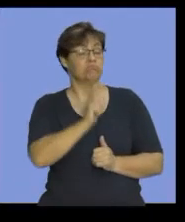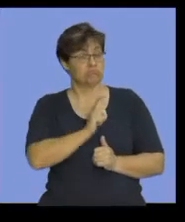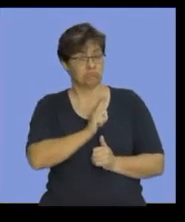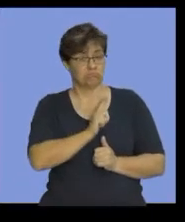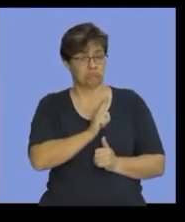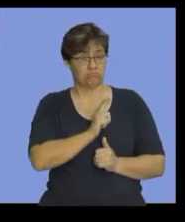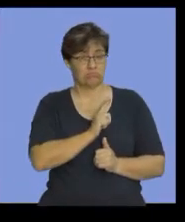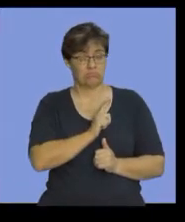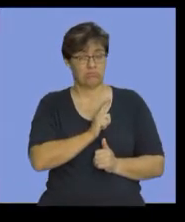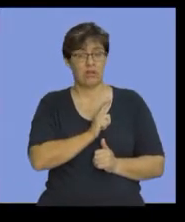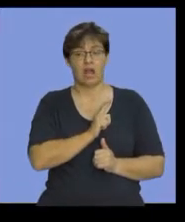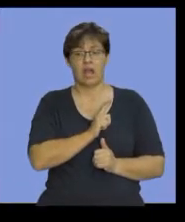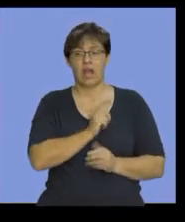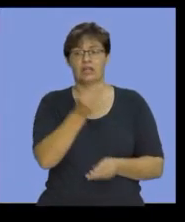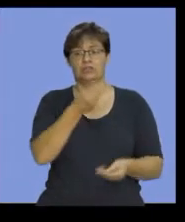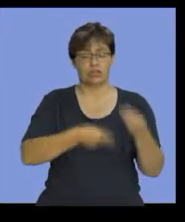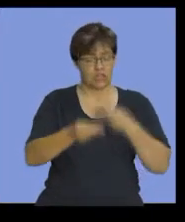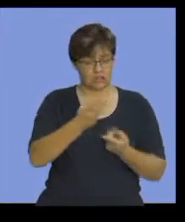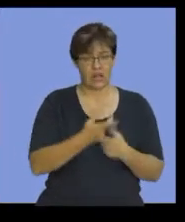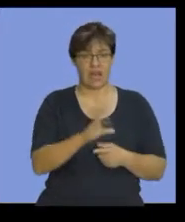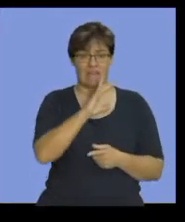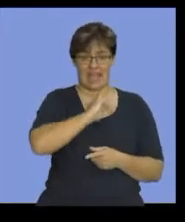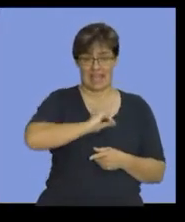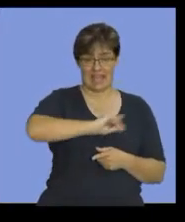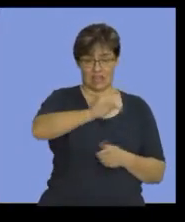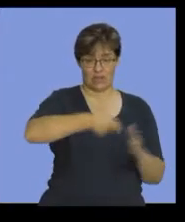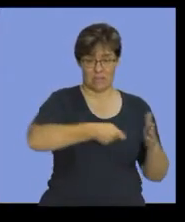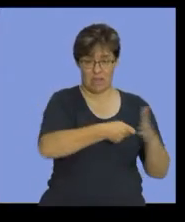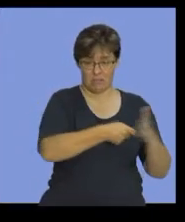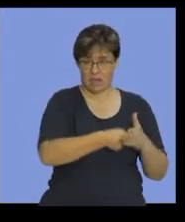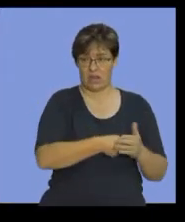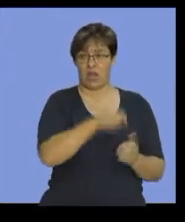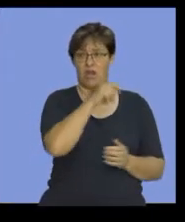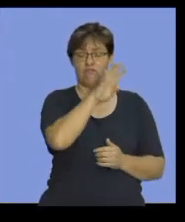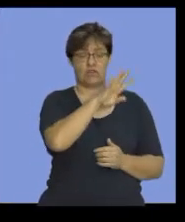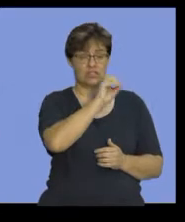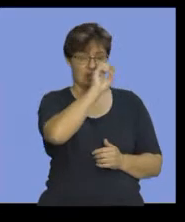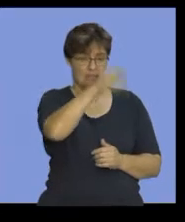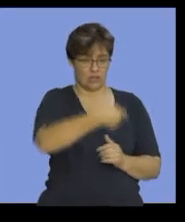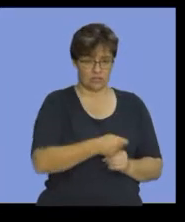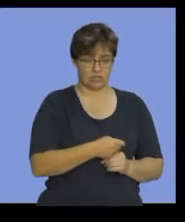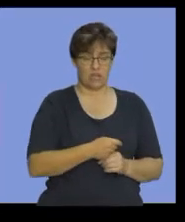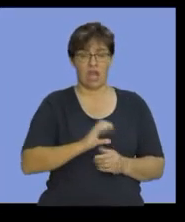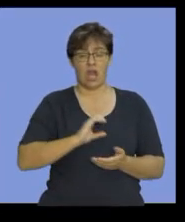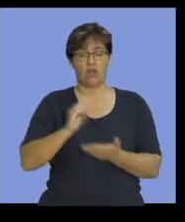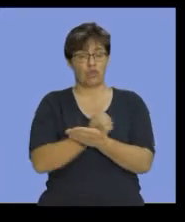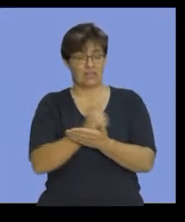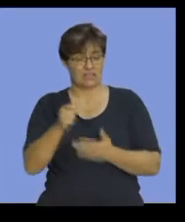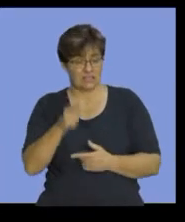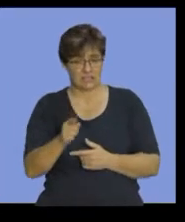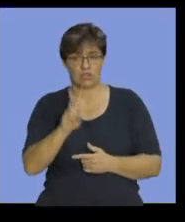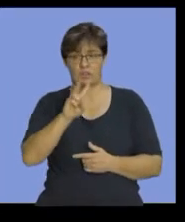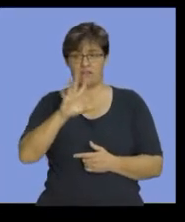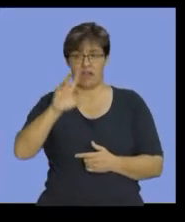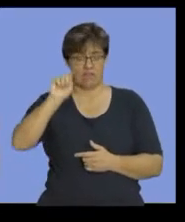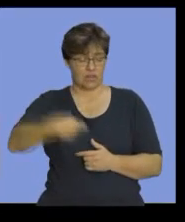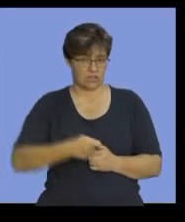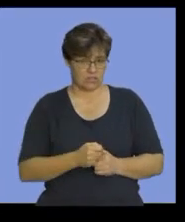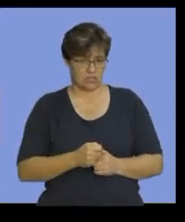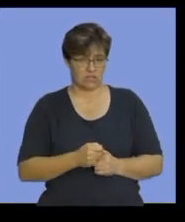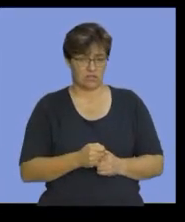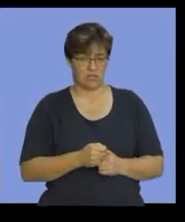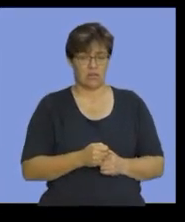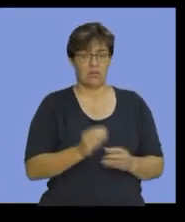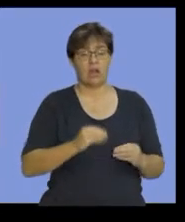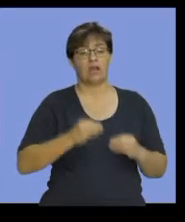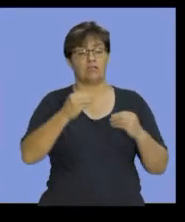summary of the transactions, you have cash purchases, 40,000, credit purchases, 25,000, carriage on